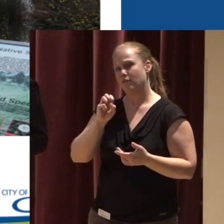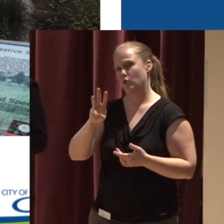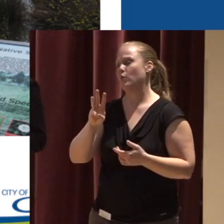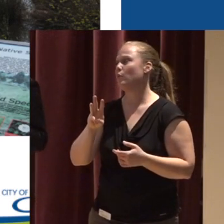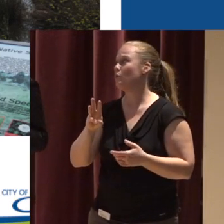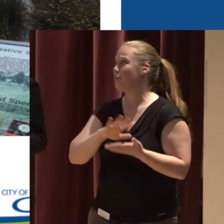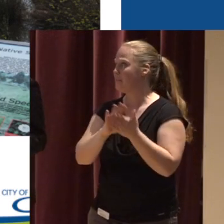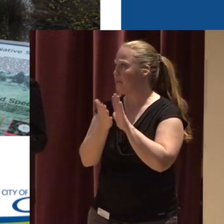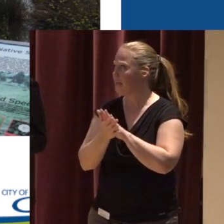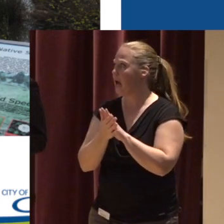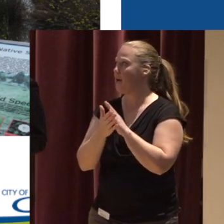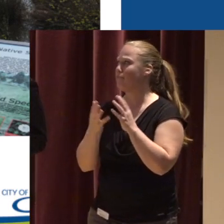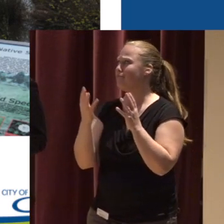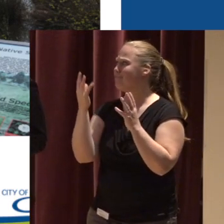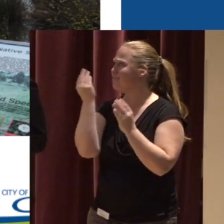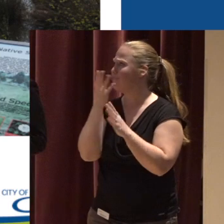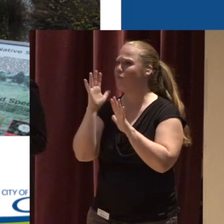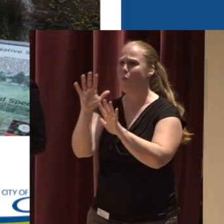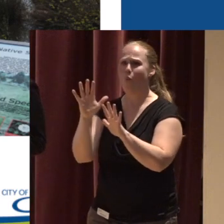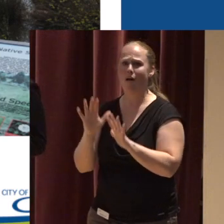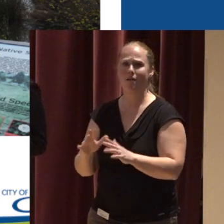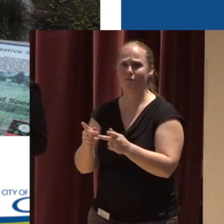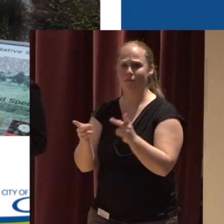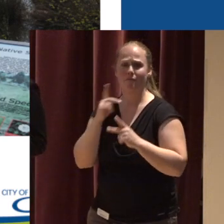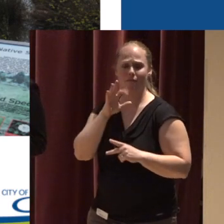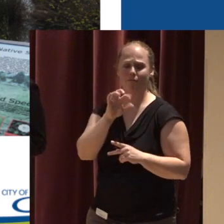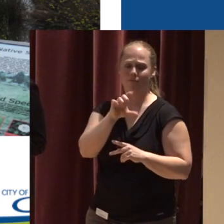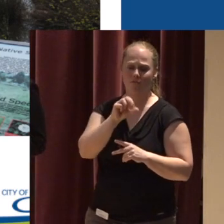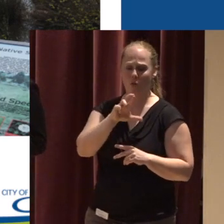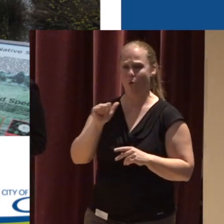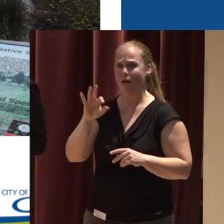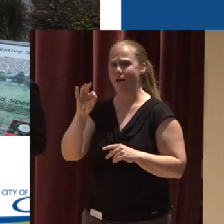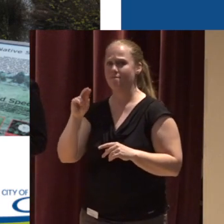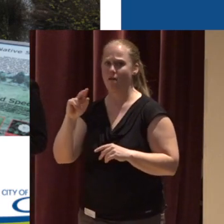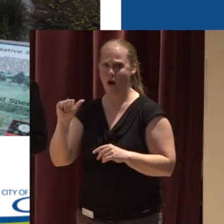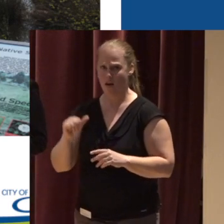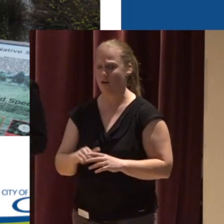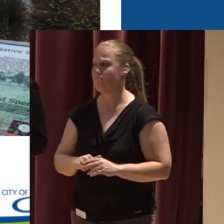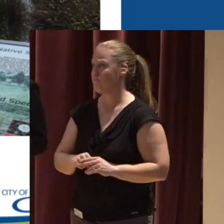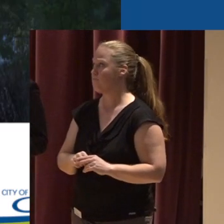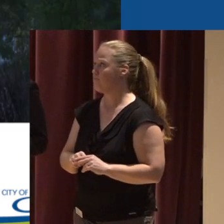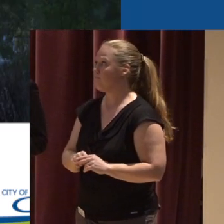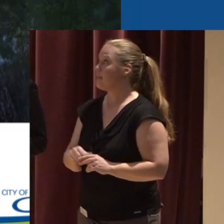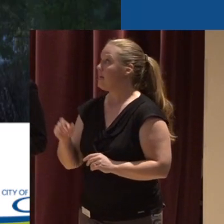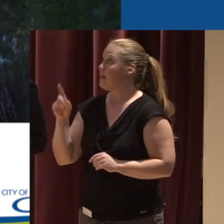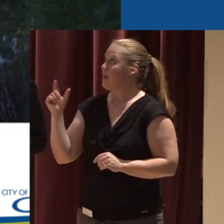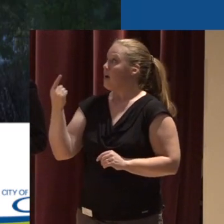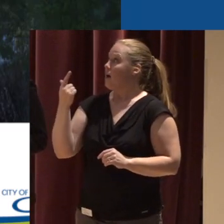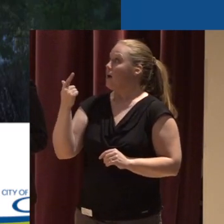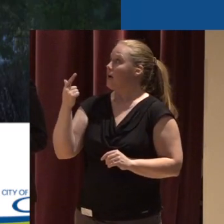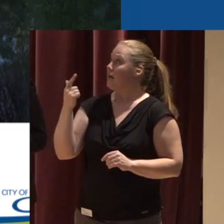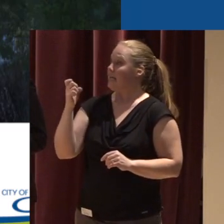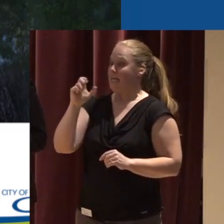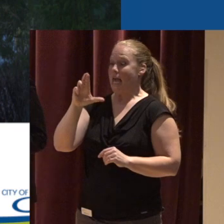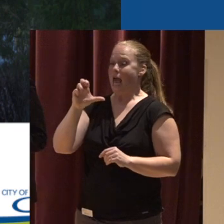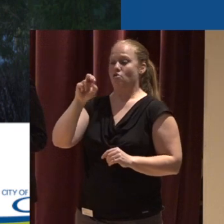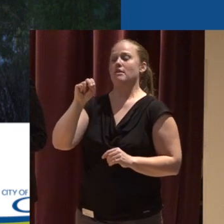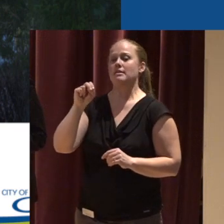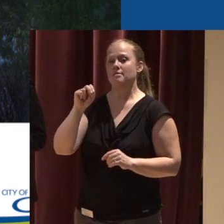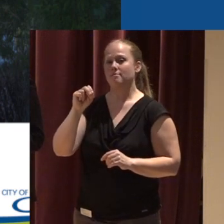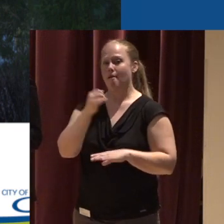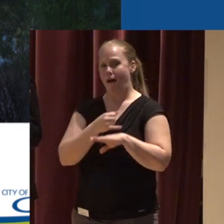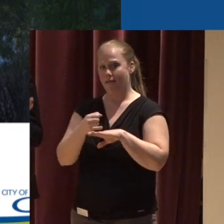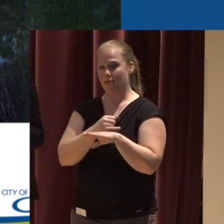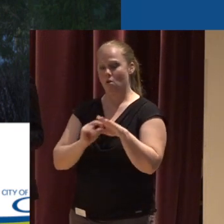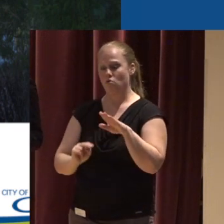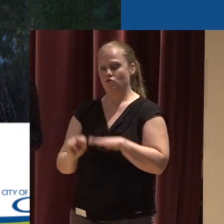turned into just kind of a wonderful mecca for flora and fauna This is Garan Island This is the North Pond It was